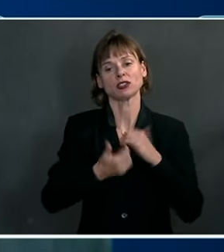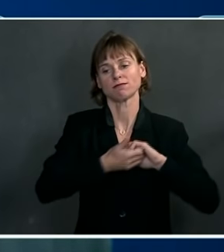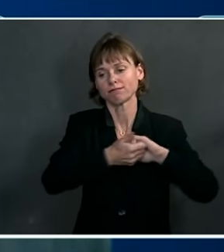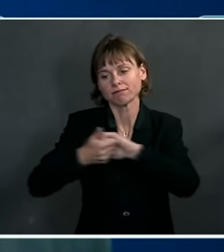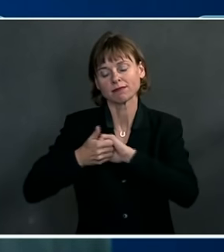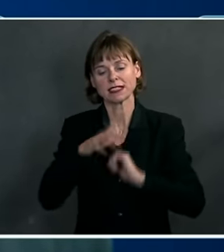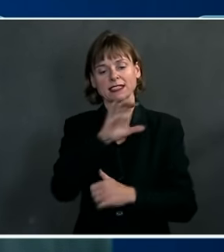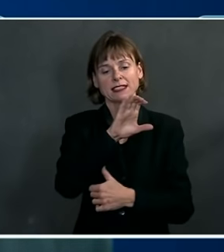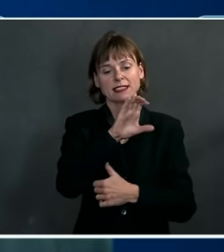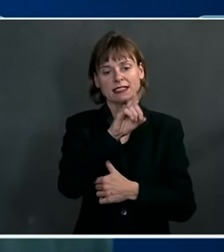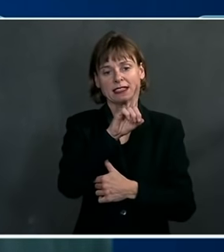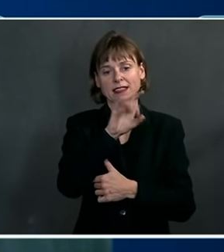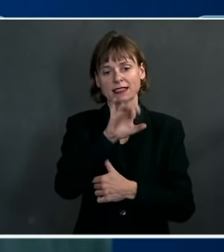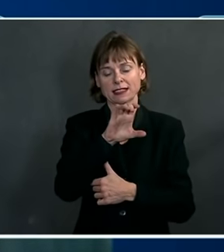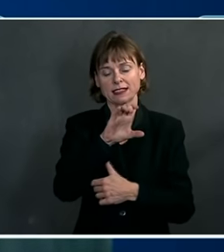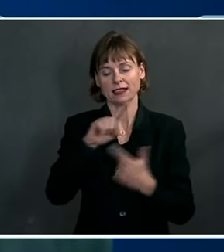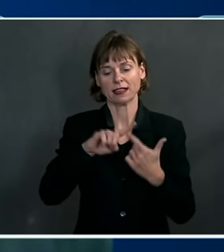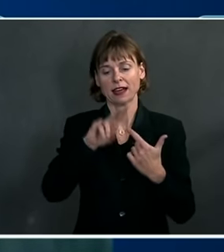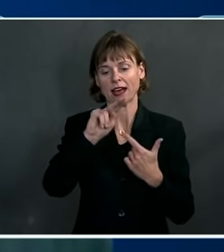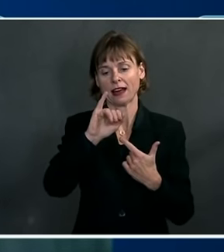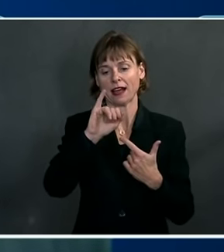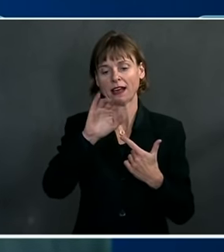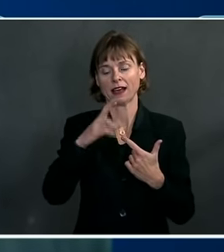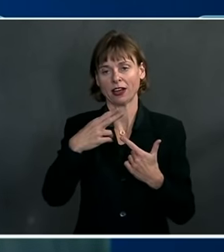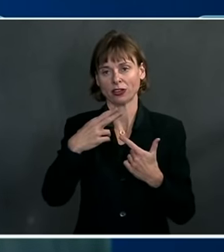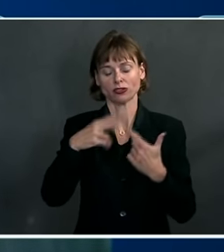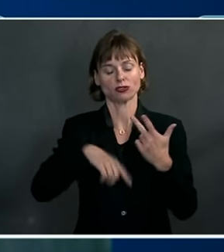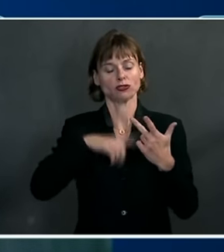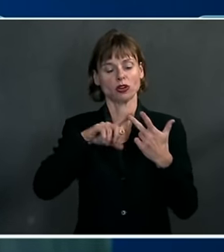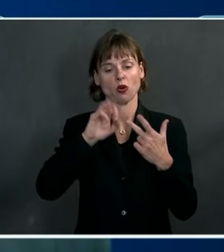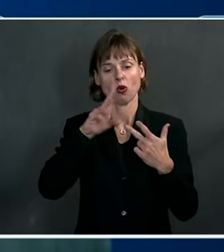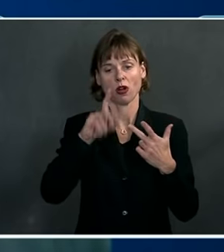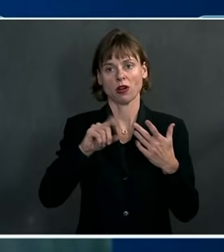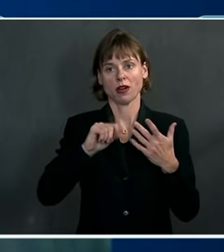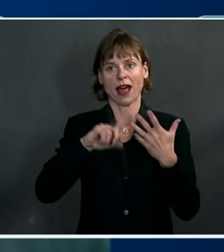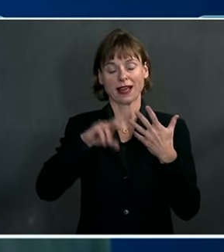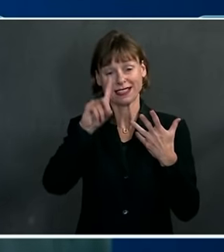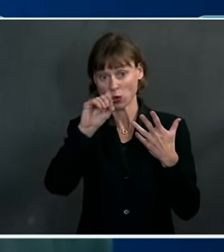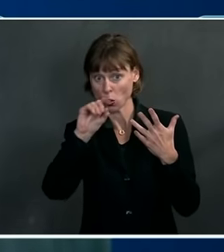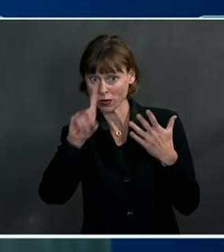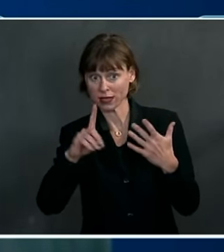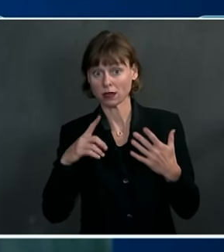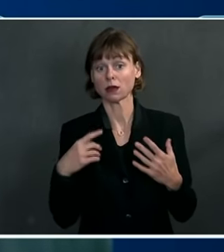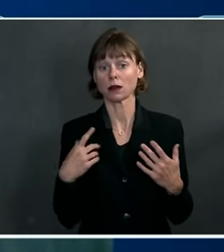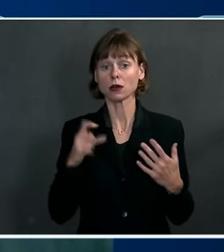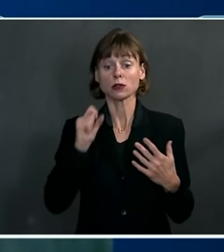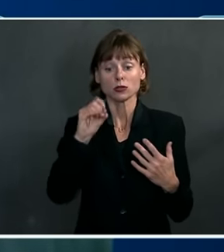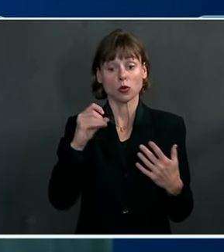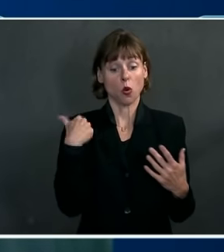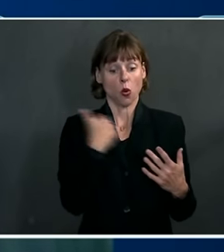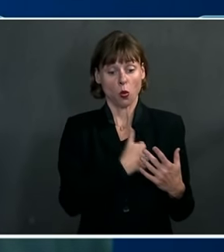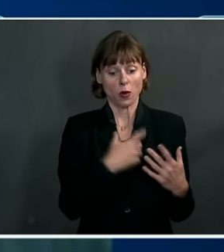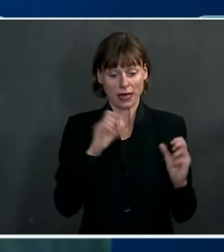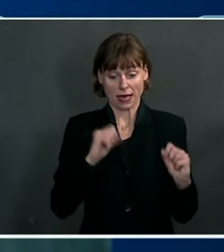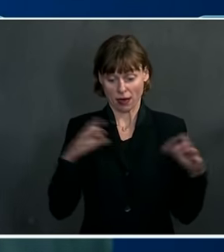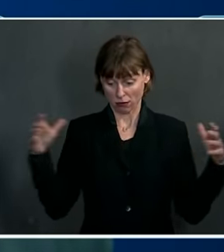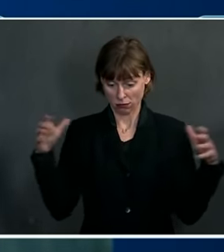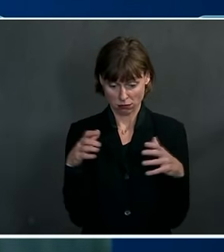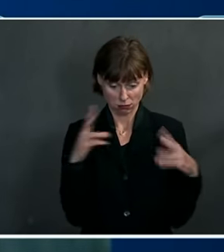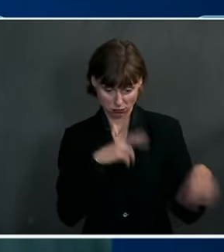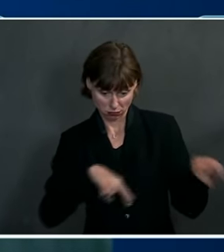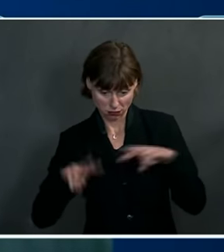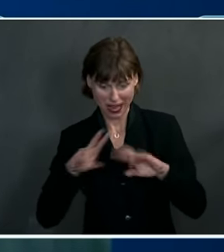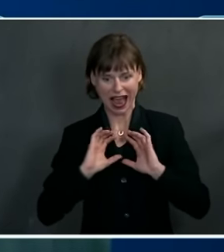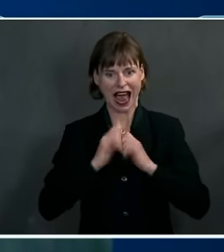BARDA, DOD, so that when we get these strains, we can do the science and understand the impact of these variants on